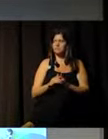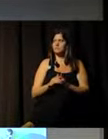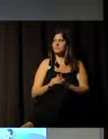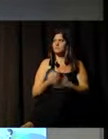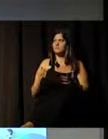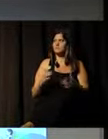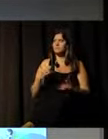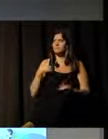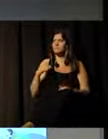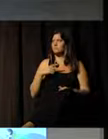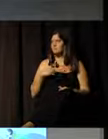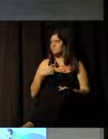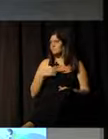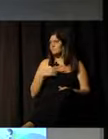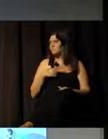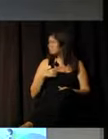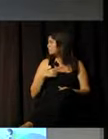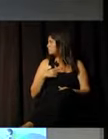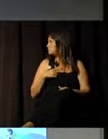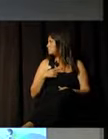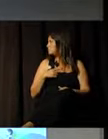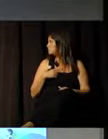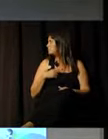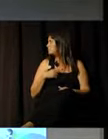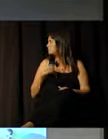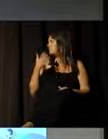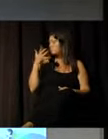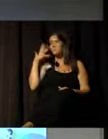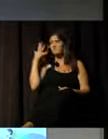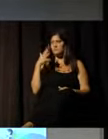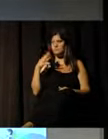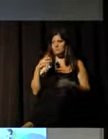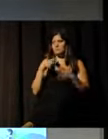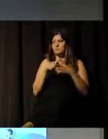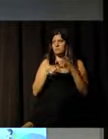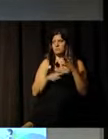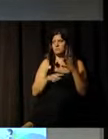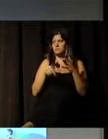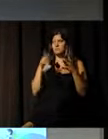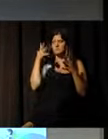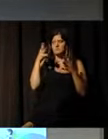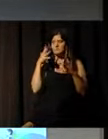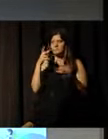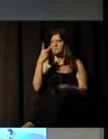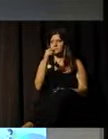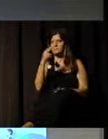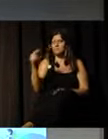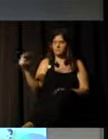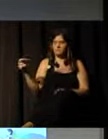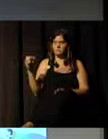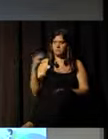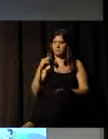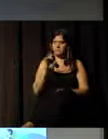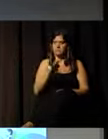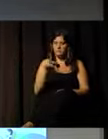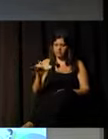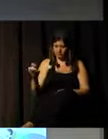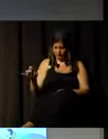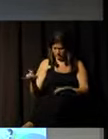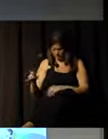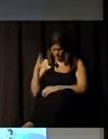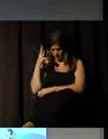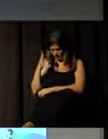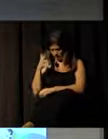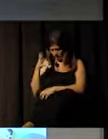session, will have four speakers with 20 minutes each.